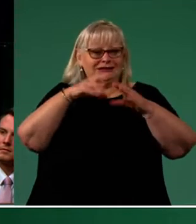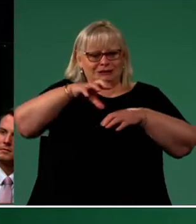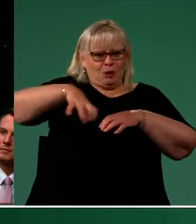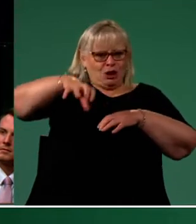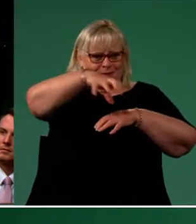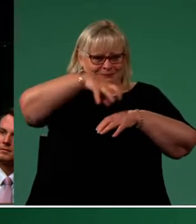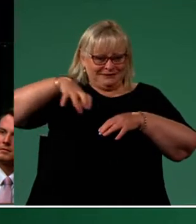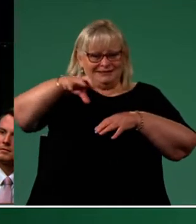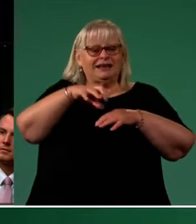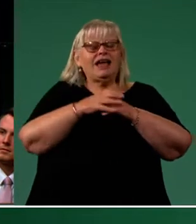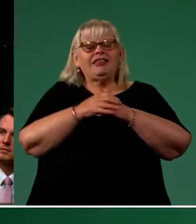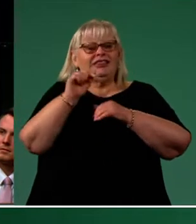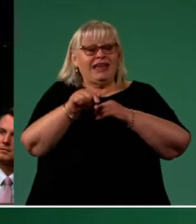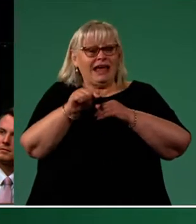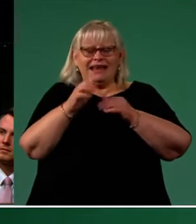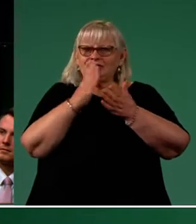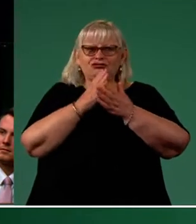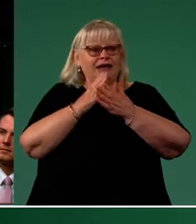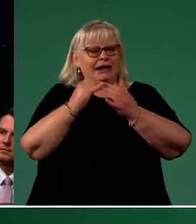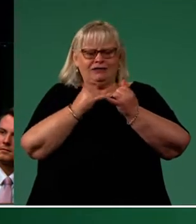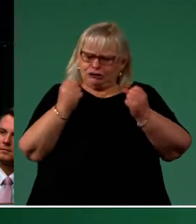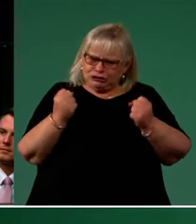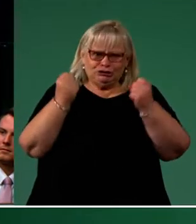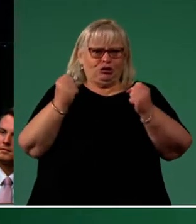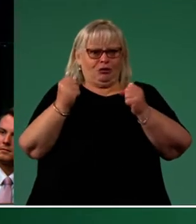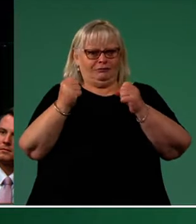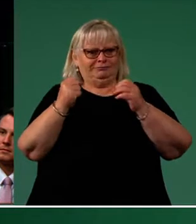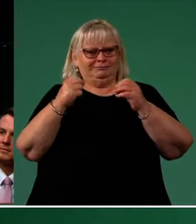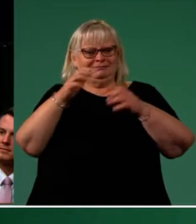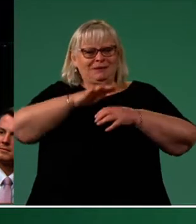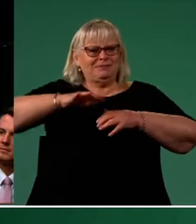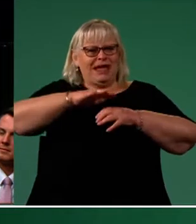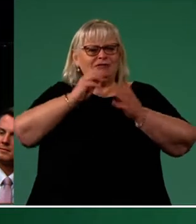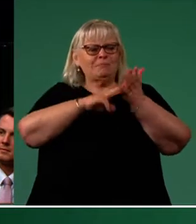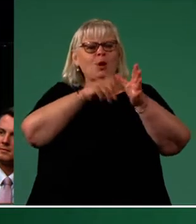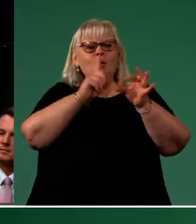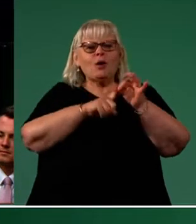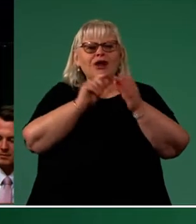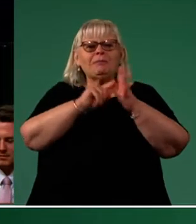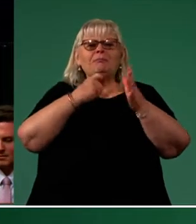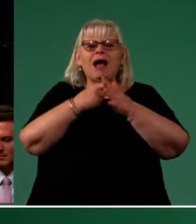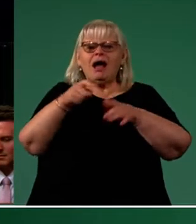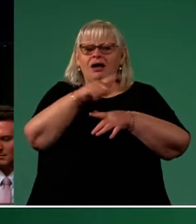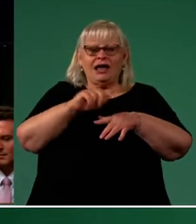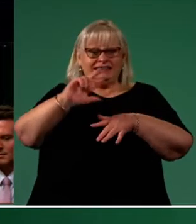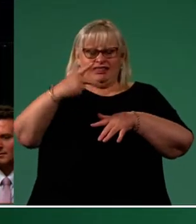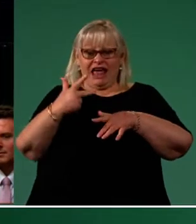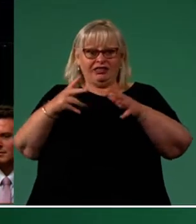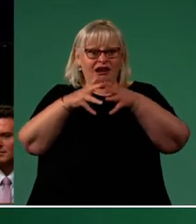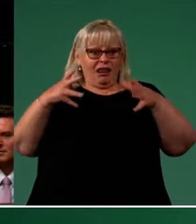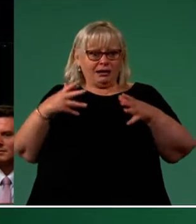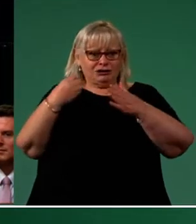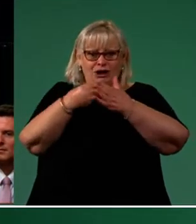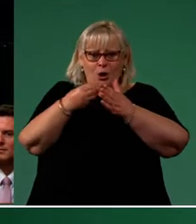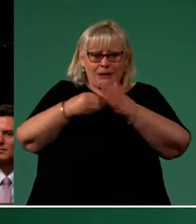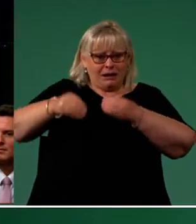Epping and Carlingford and it is the economic powerhouse of Macquarie Park, Australia's eighth largest economy and home to some of the